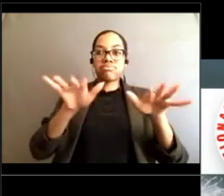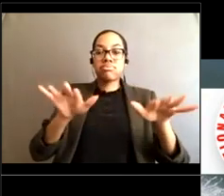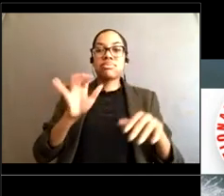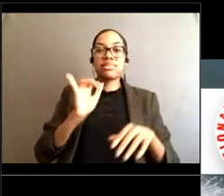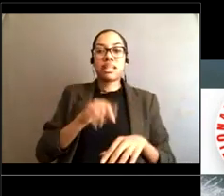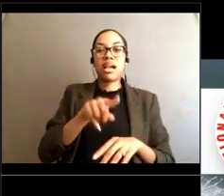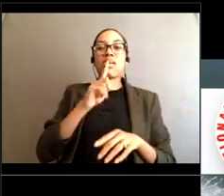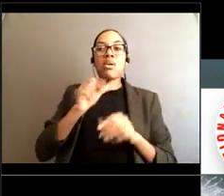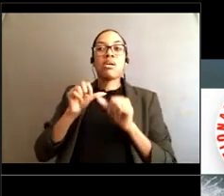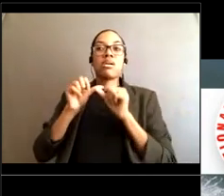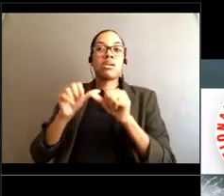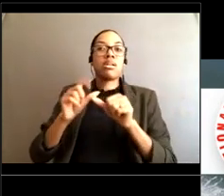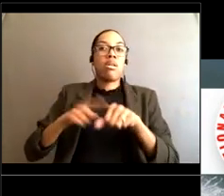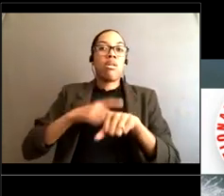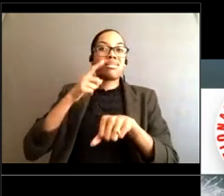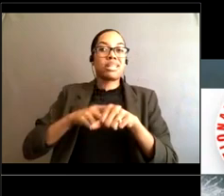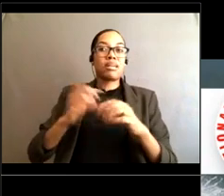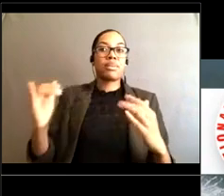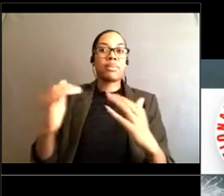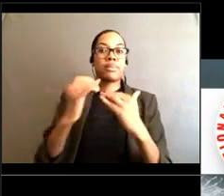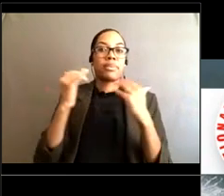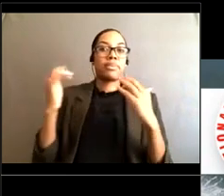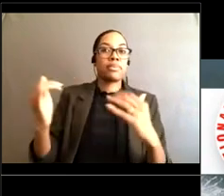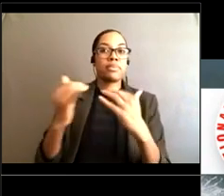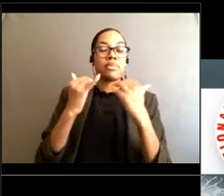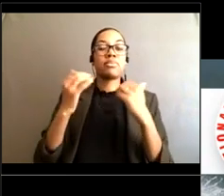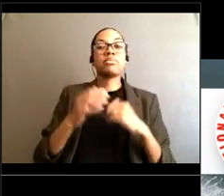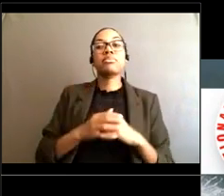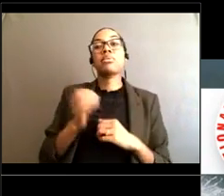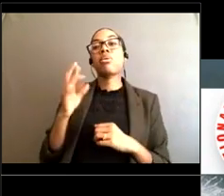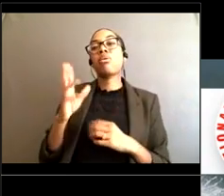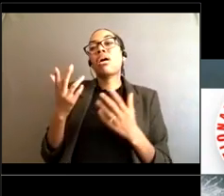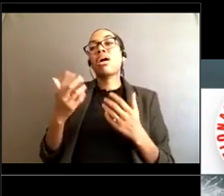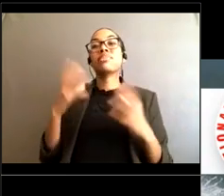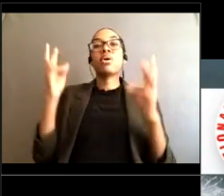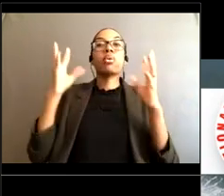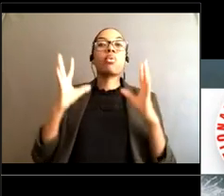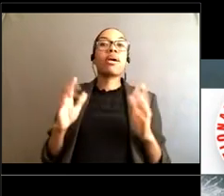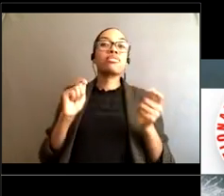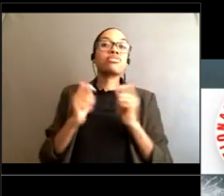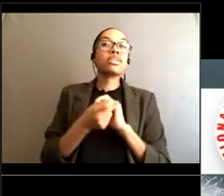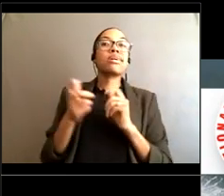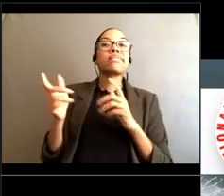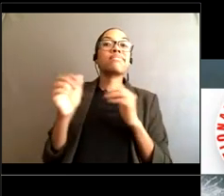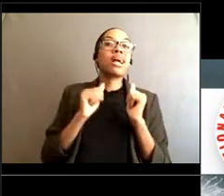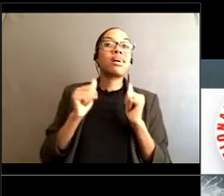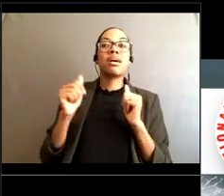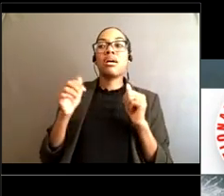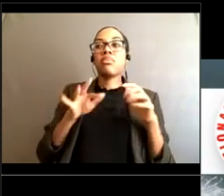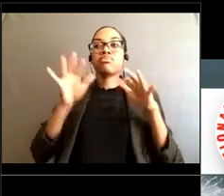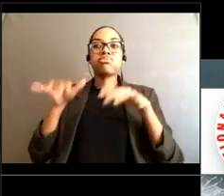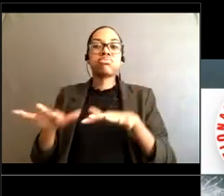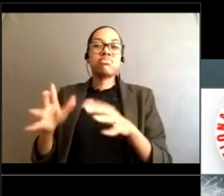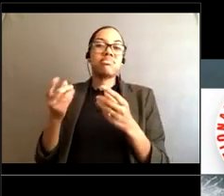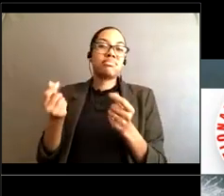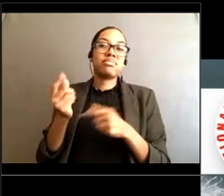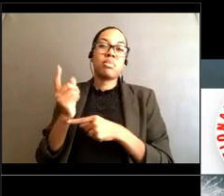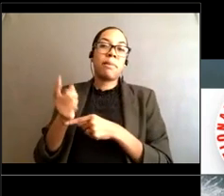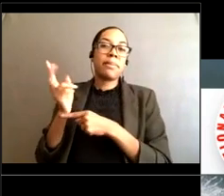tides they'll become more numerous And they'll become stronger especially as we get towards low tide a few hours either side of low tide